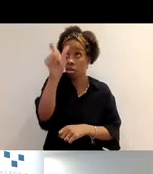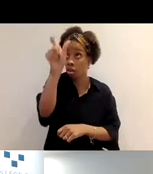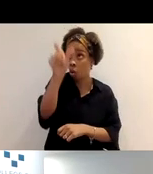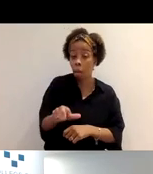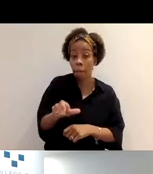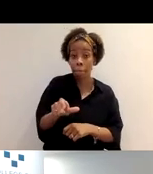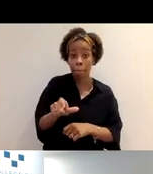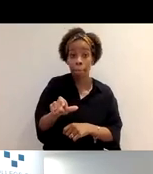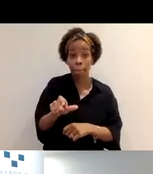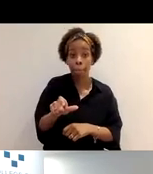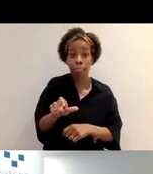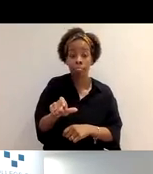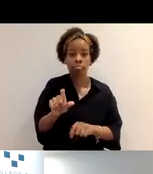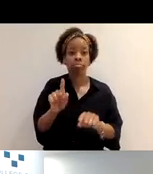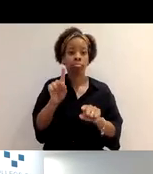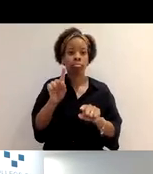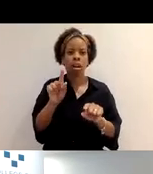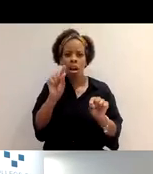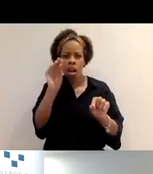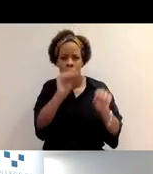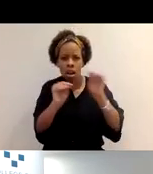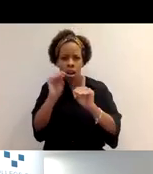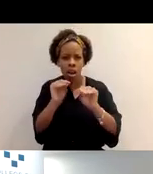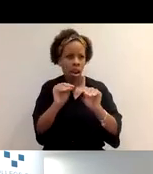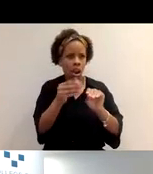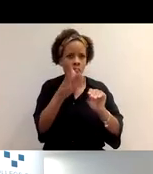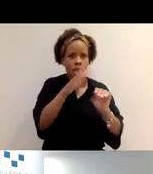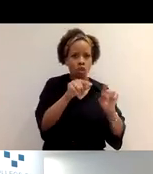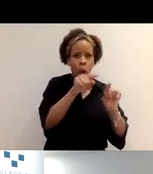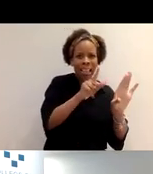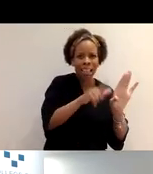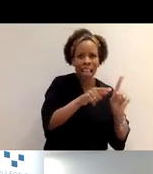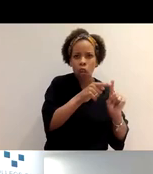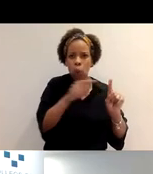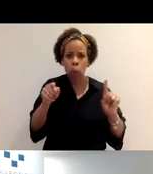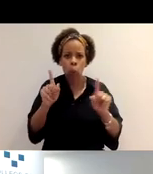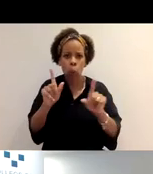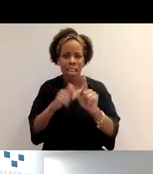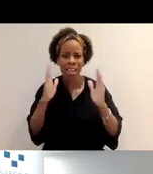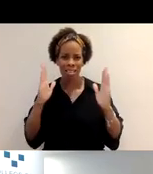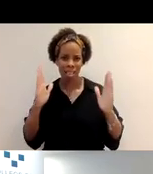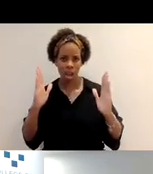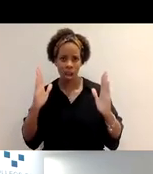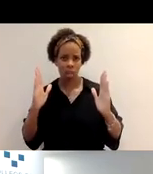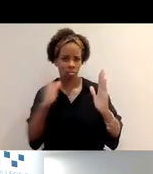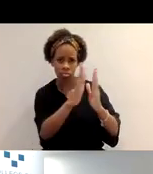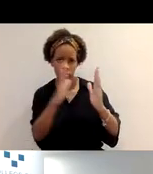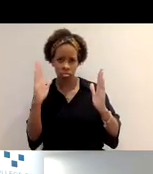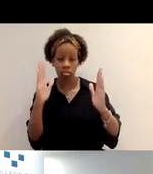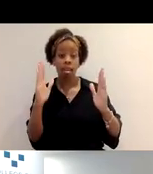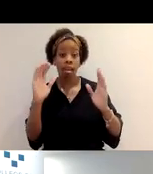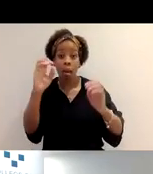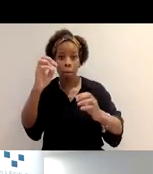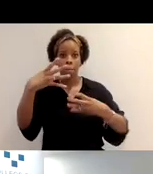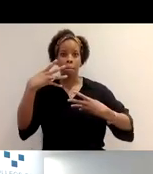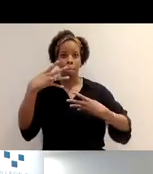And then you can just pick the relevant years. So if you don't need data from that long ago, you can exclude it and then it'll come up here